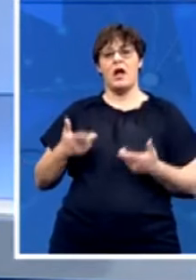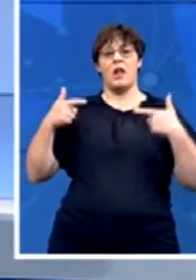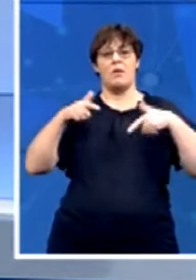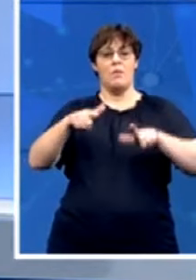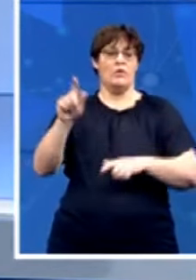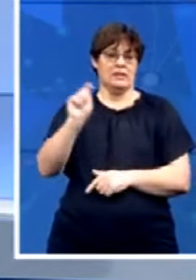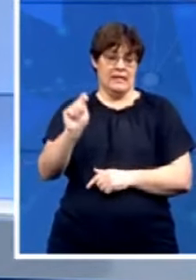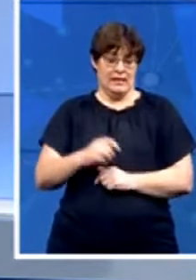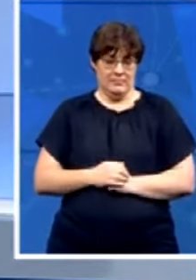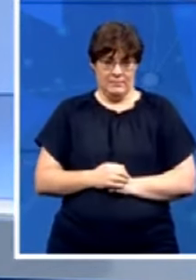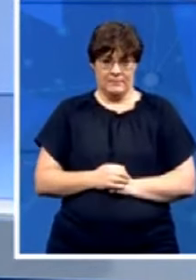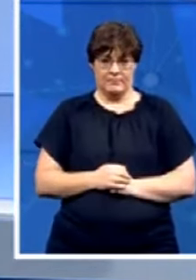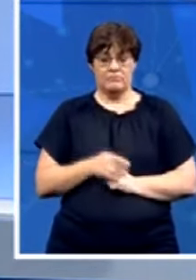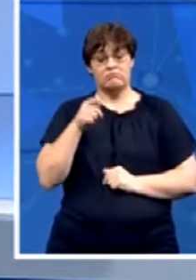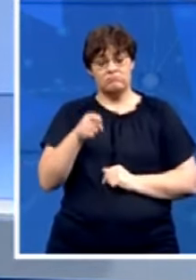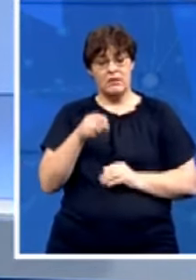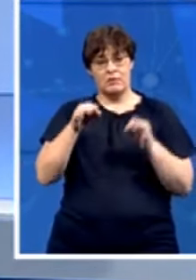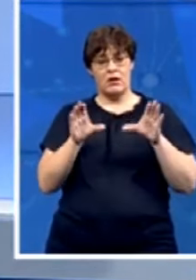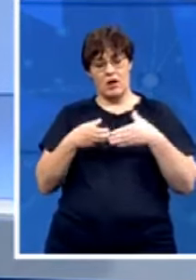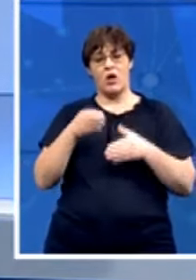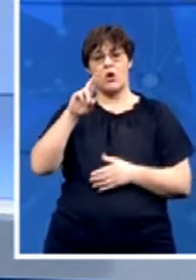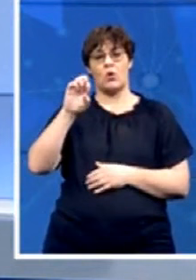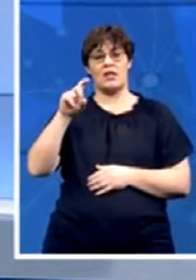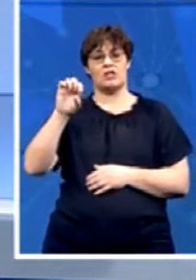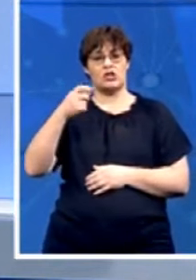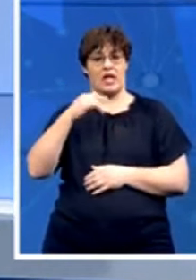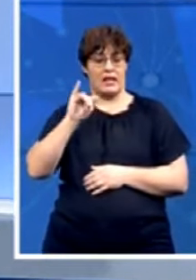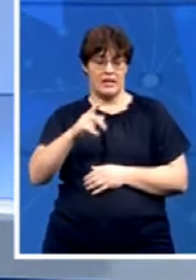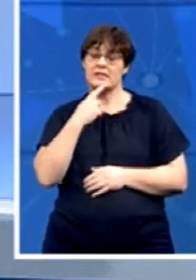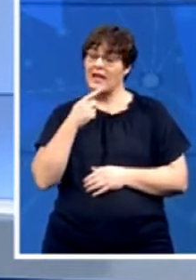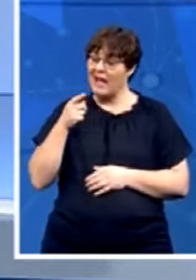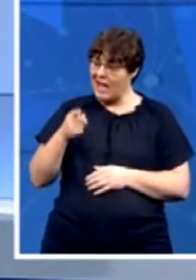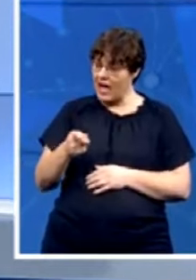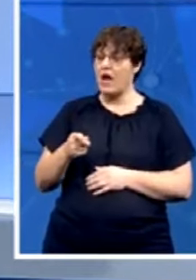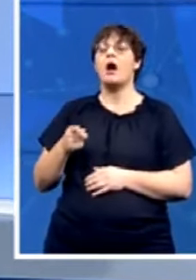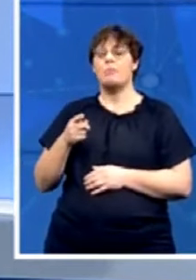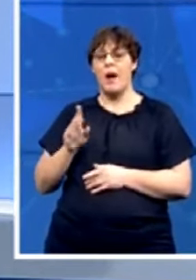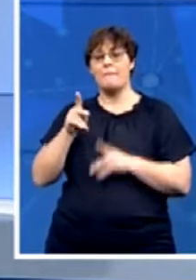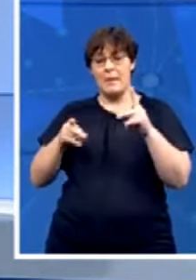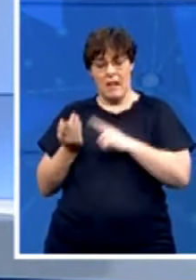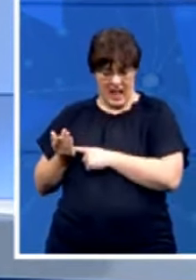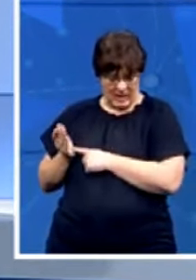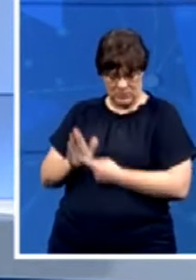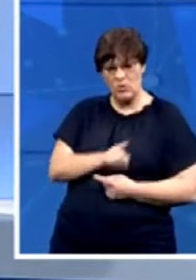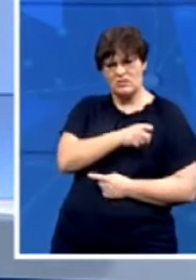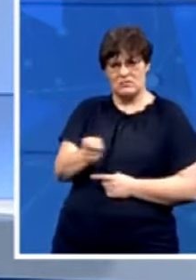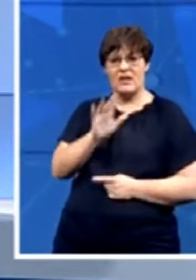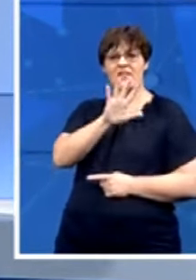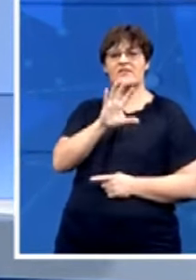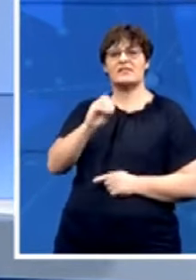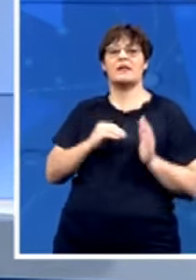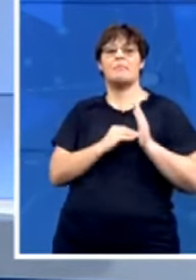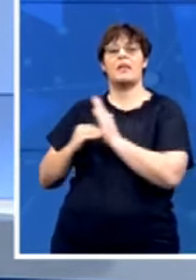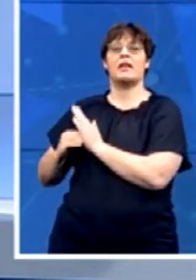party leader Roni Shai says he was part of a group of people that exposed the 15 million rand tender to construct